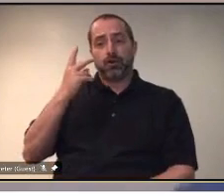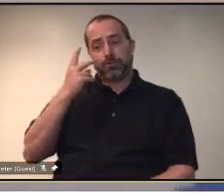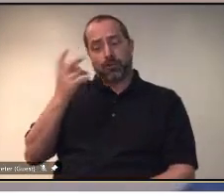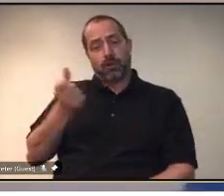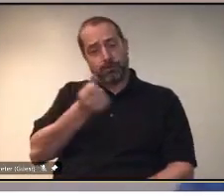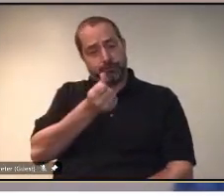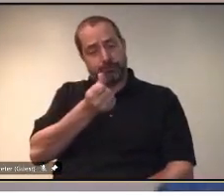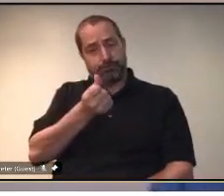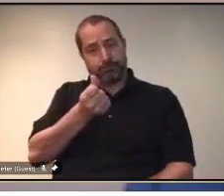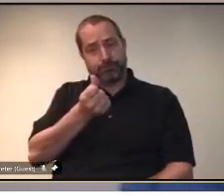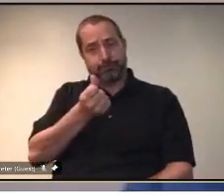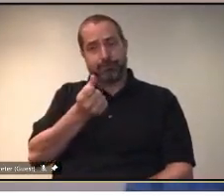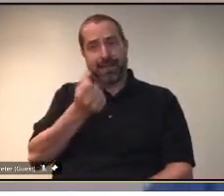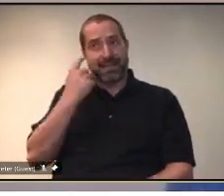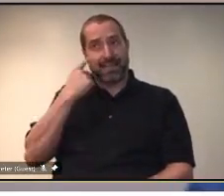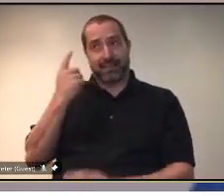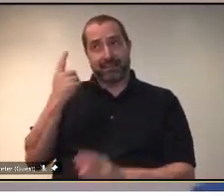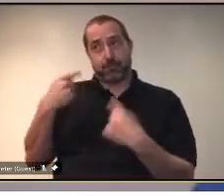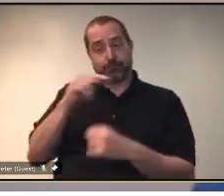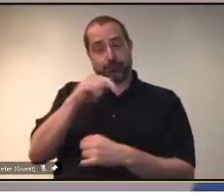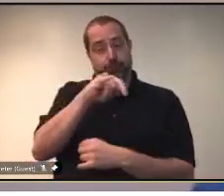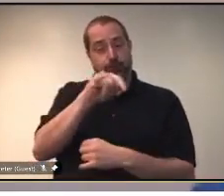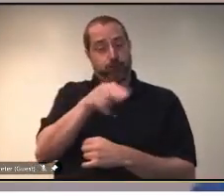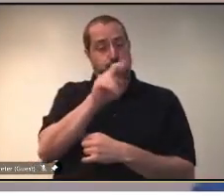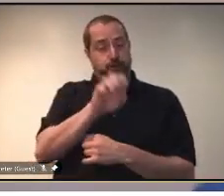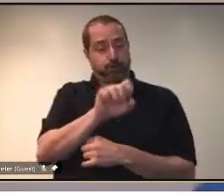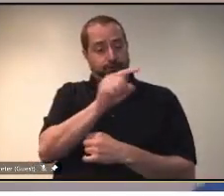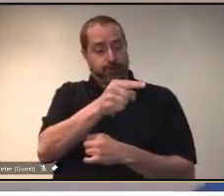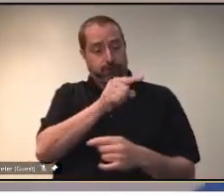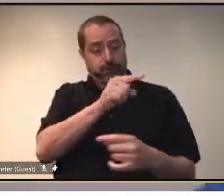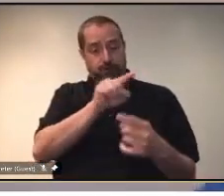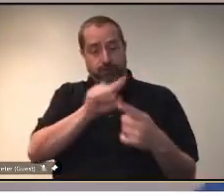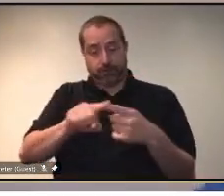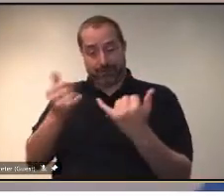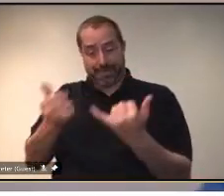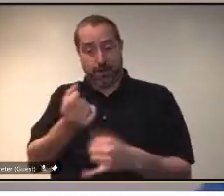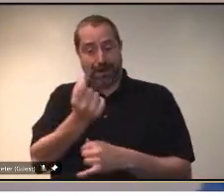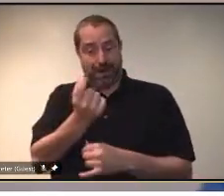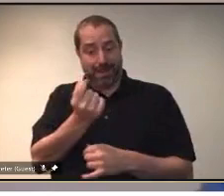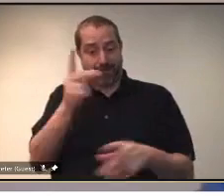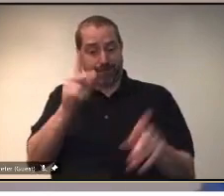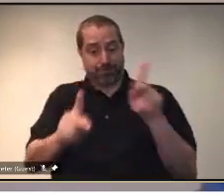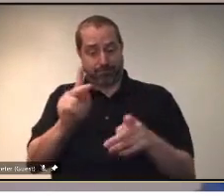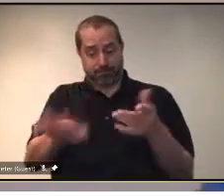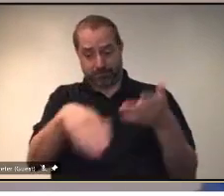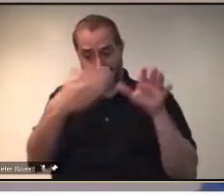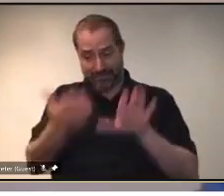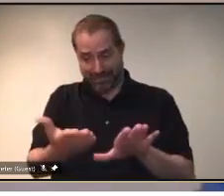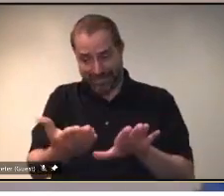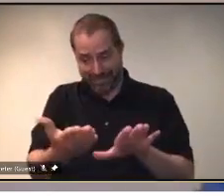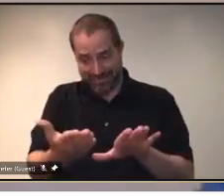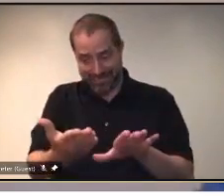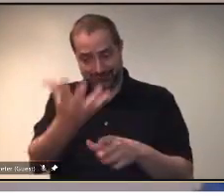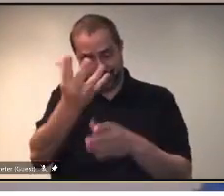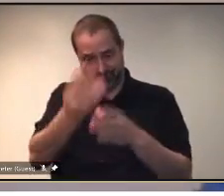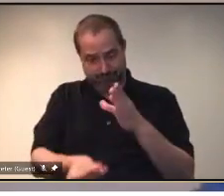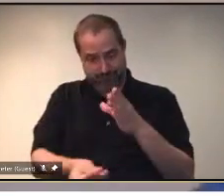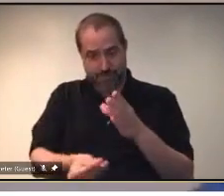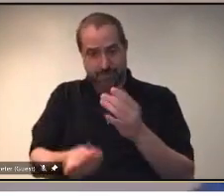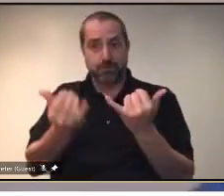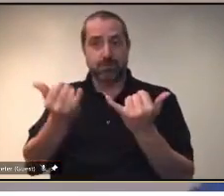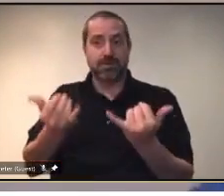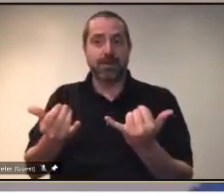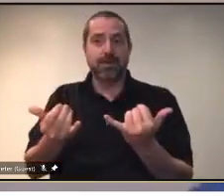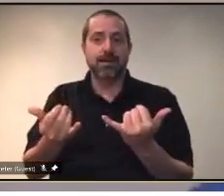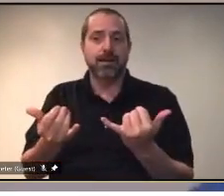11 since June 1st. I guess is there any concern now, even though the workload might be less with less people in hospital and